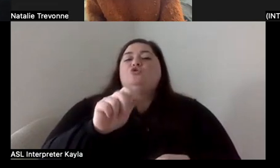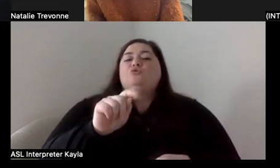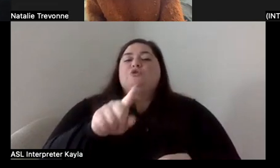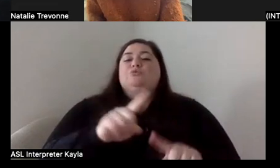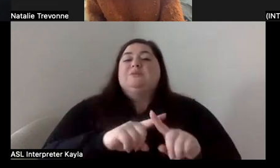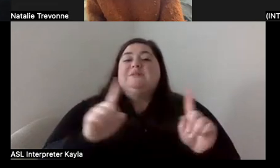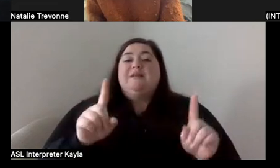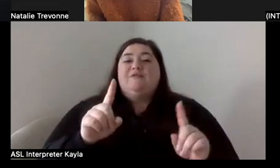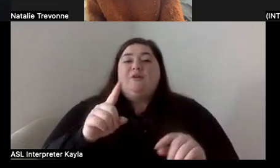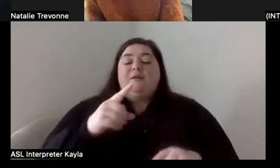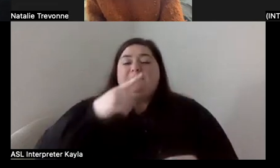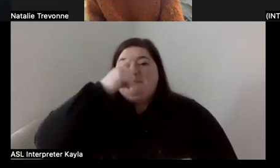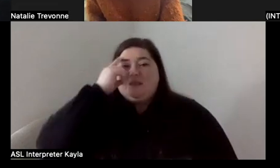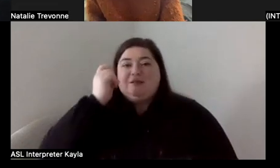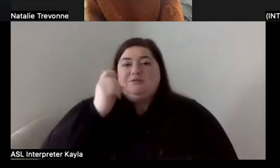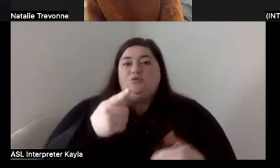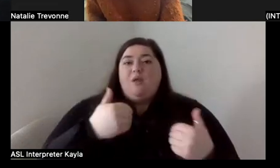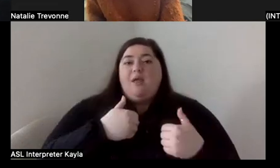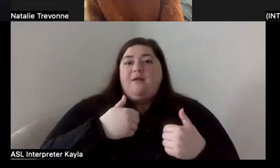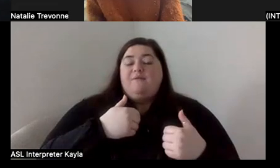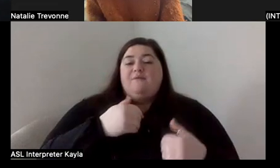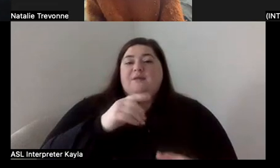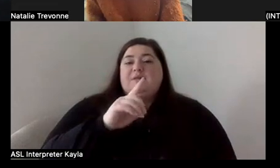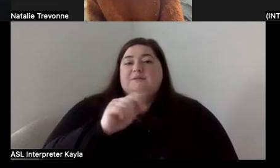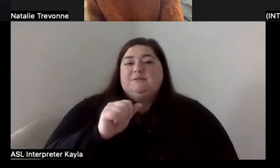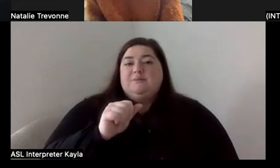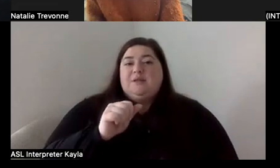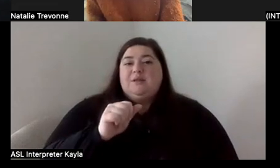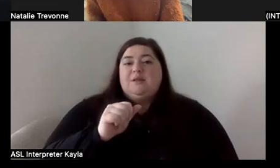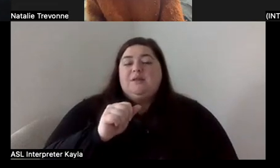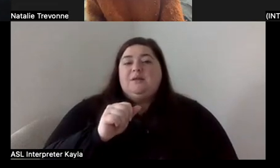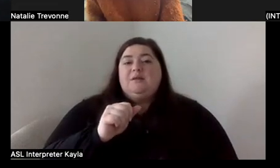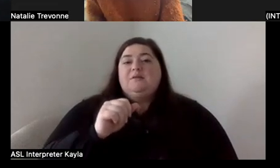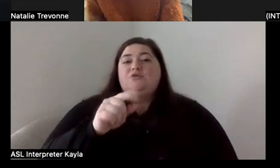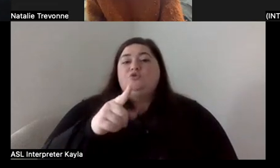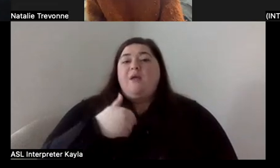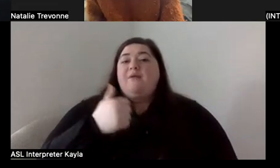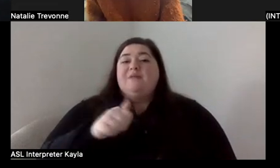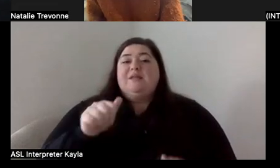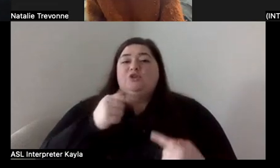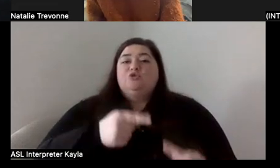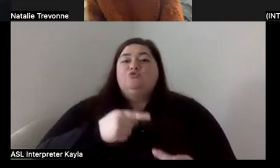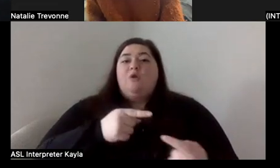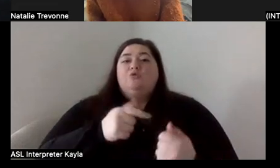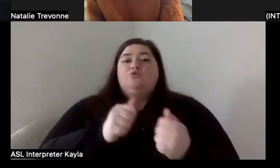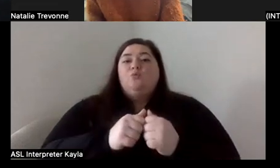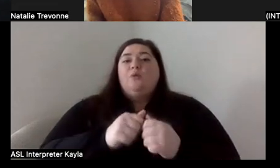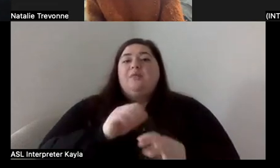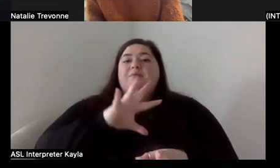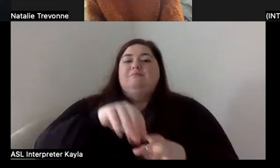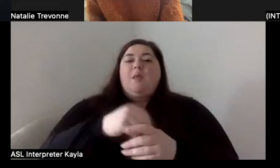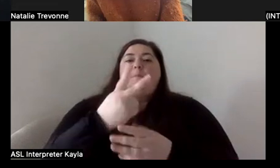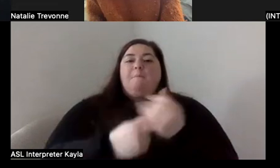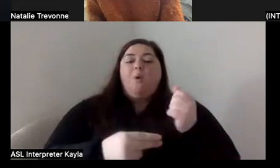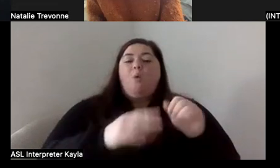disability versus having it be congenital? And do you have any struggles with being part of both worlds and